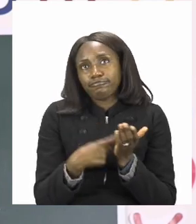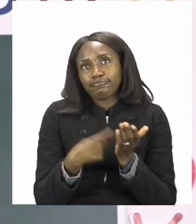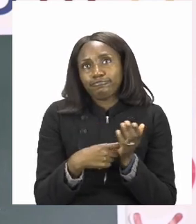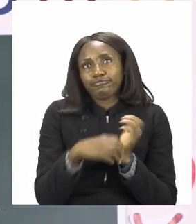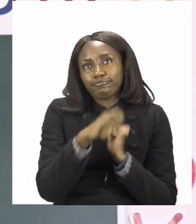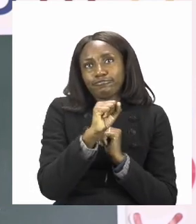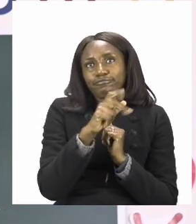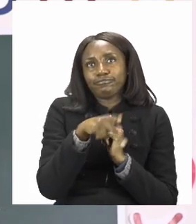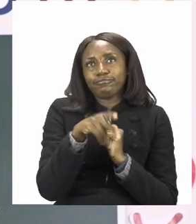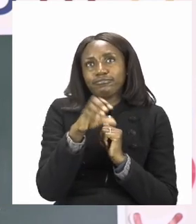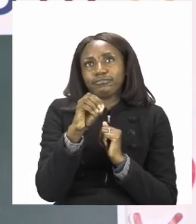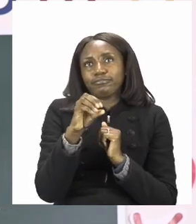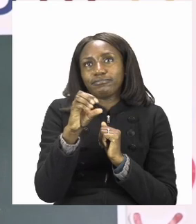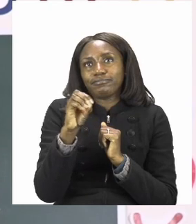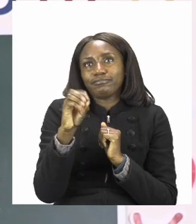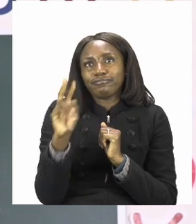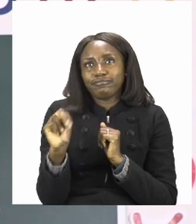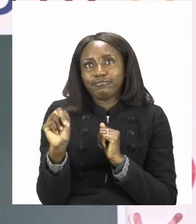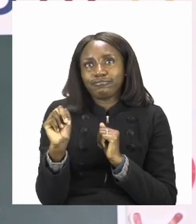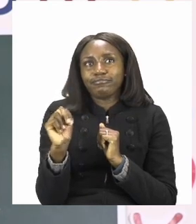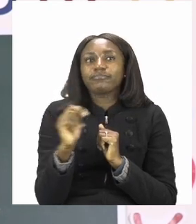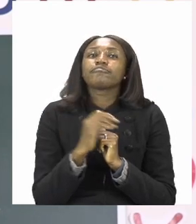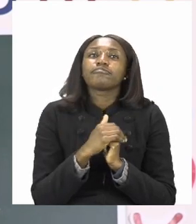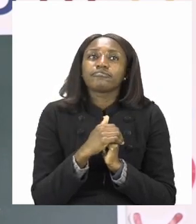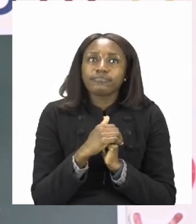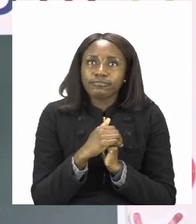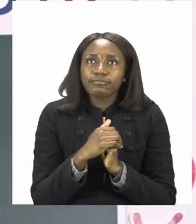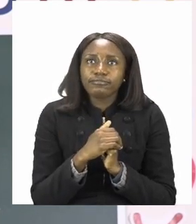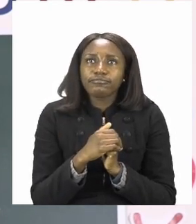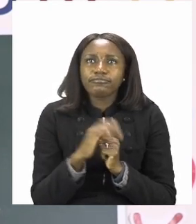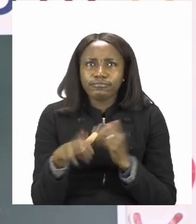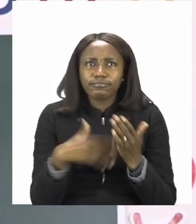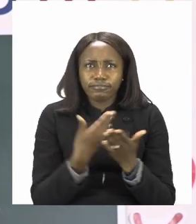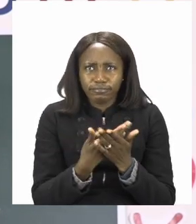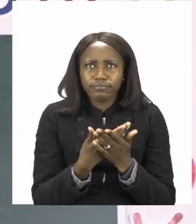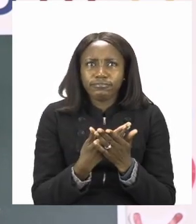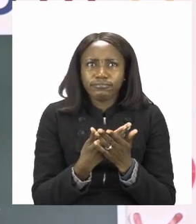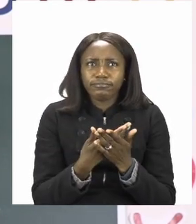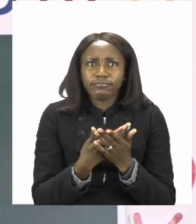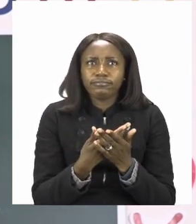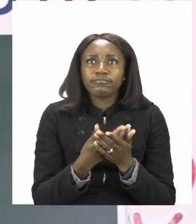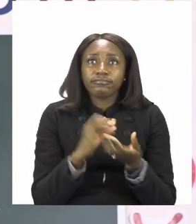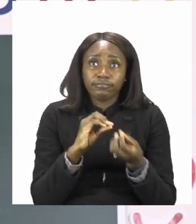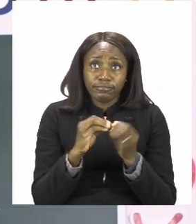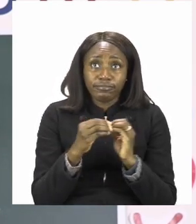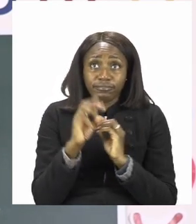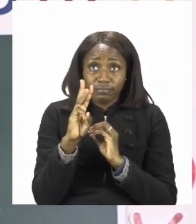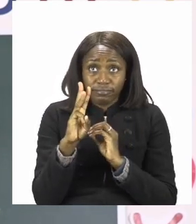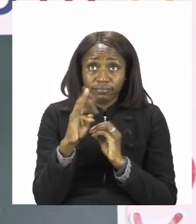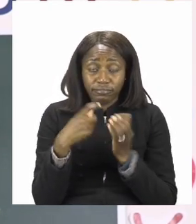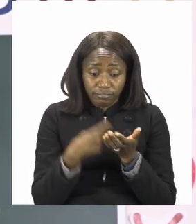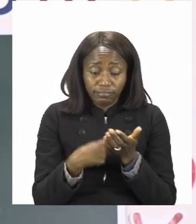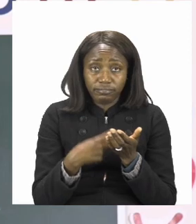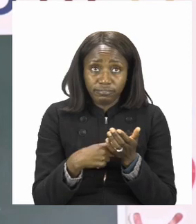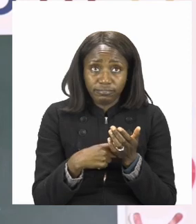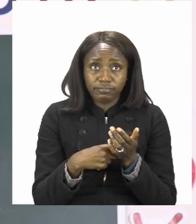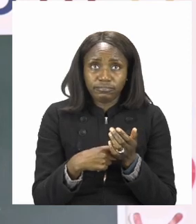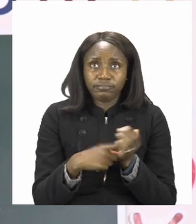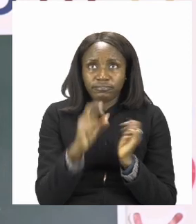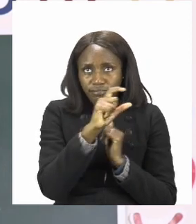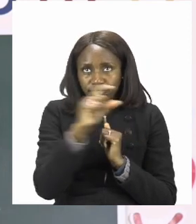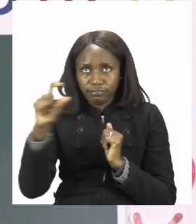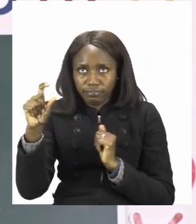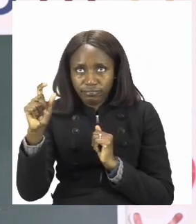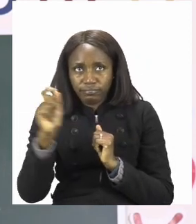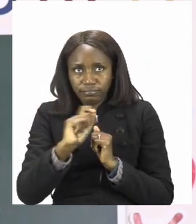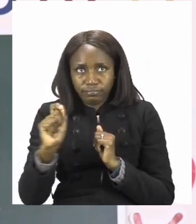the spoon. Now in our pictures we numbered the spoon number three. So that means our third sentence